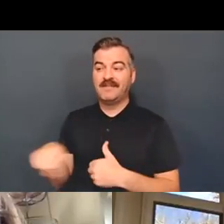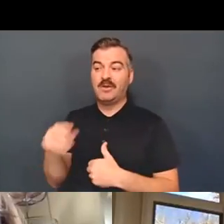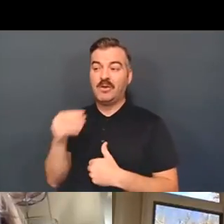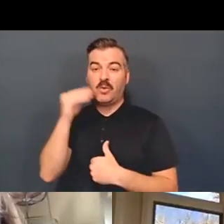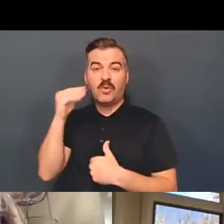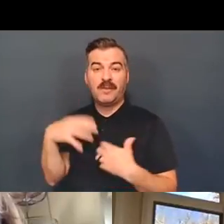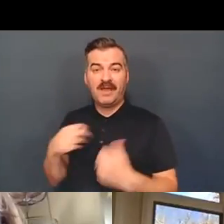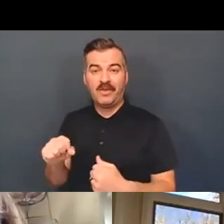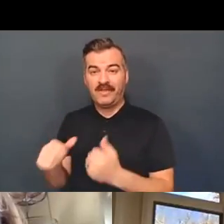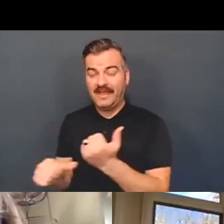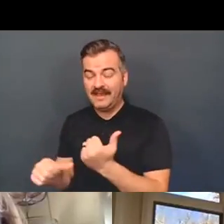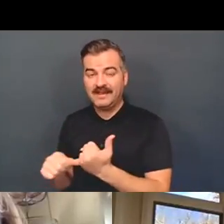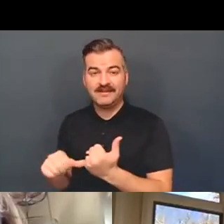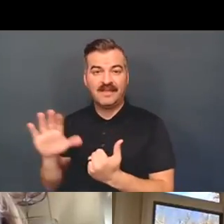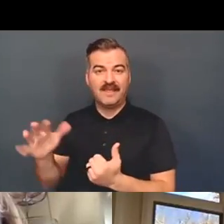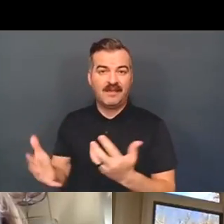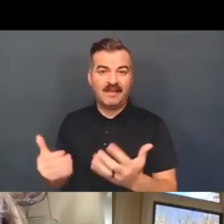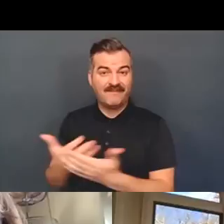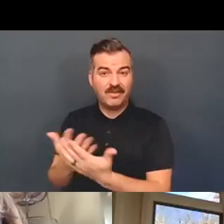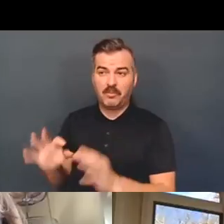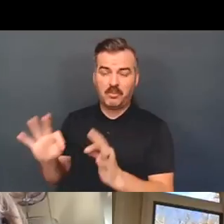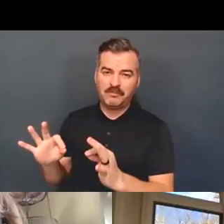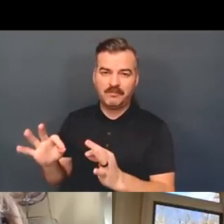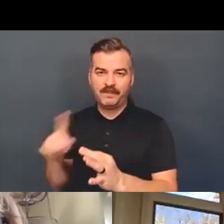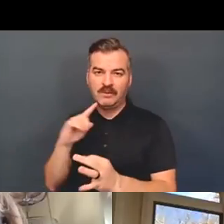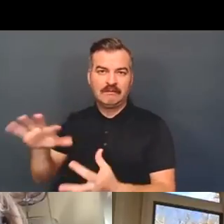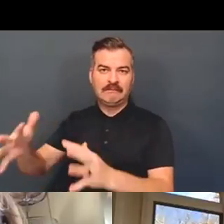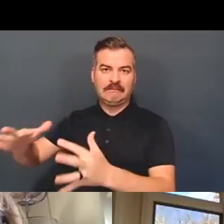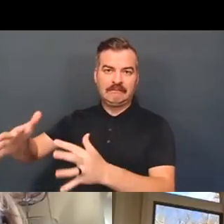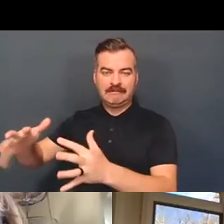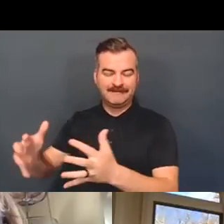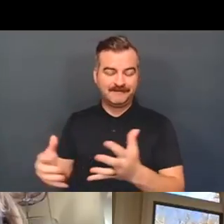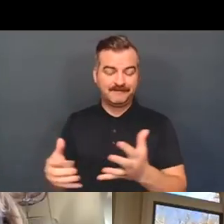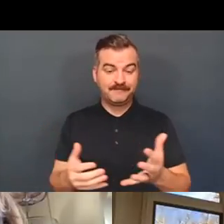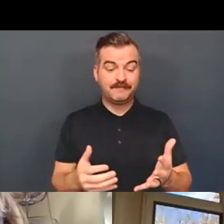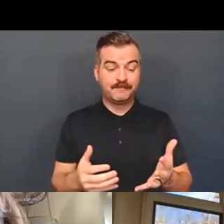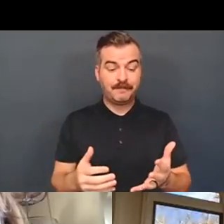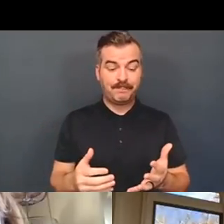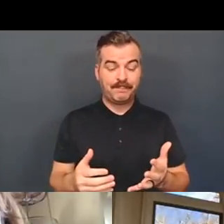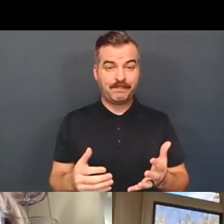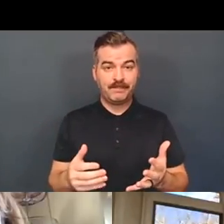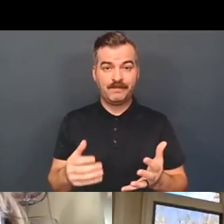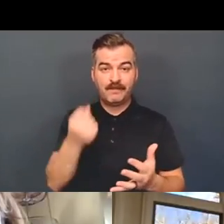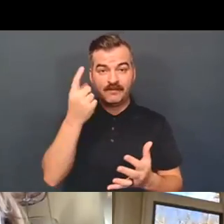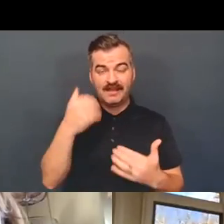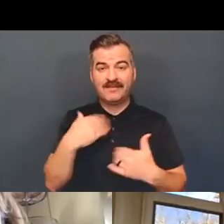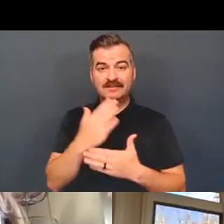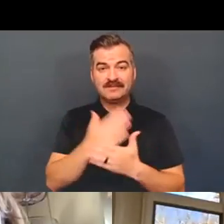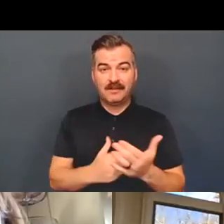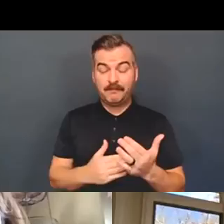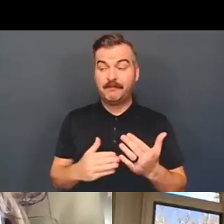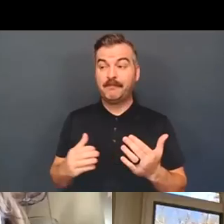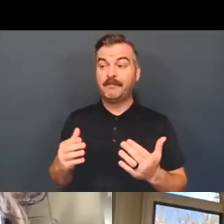and the contradictions between